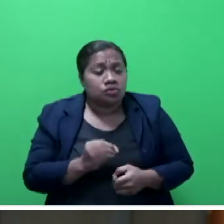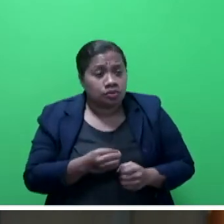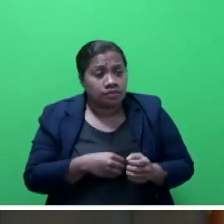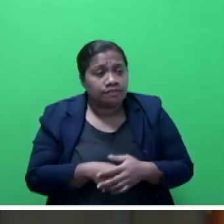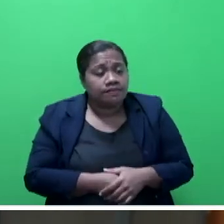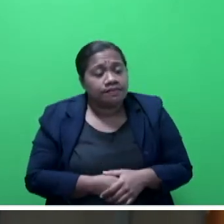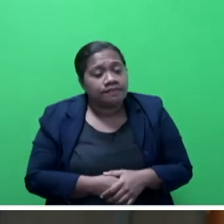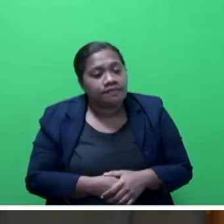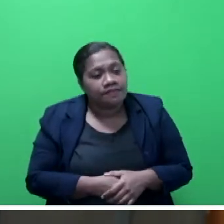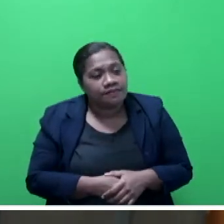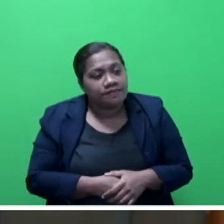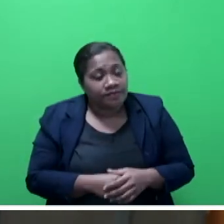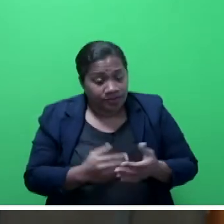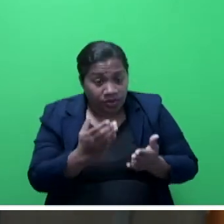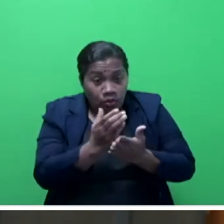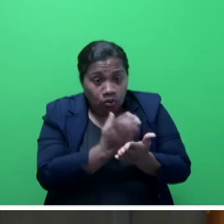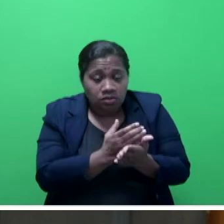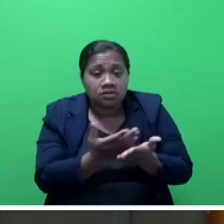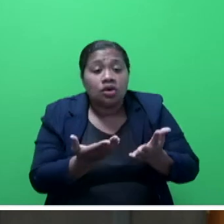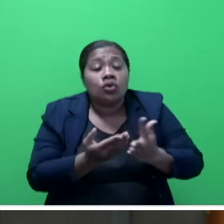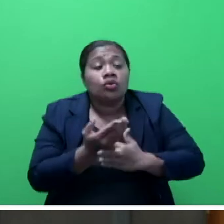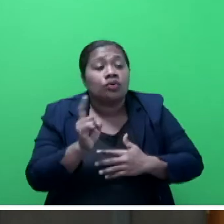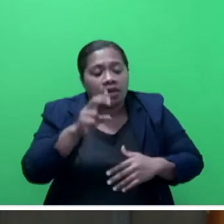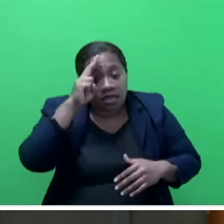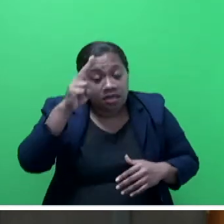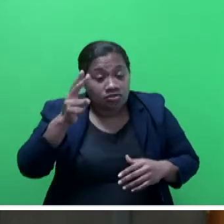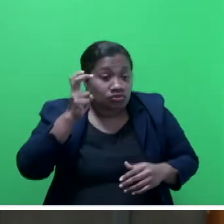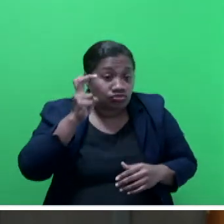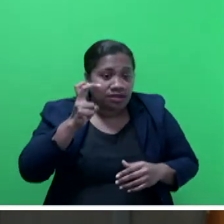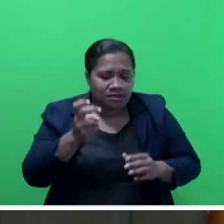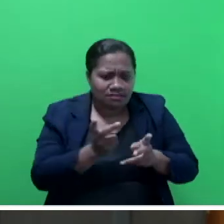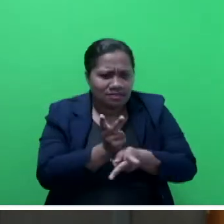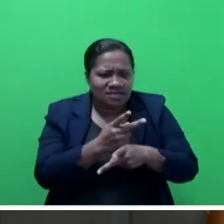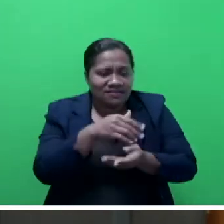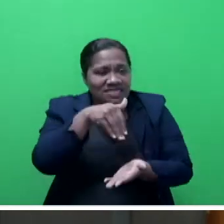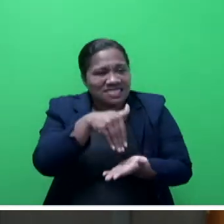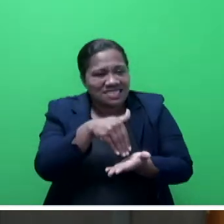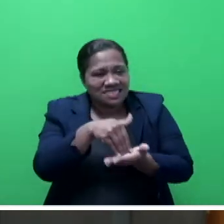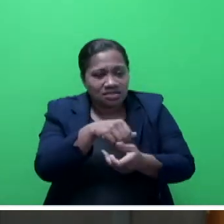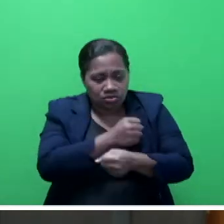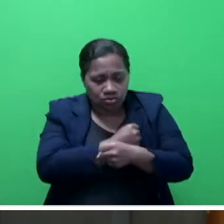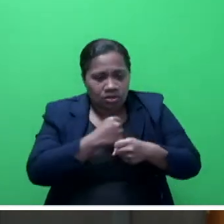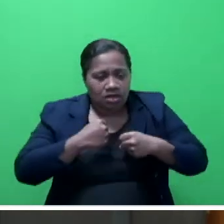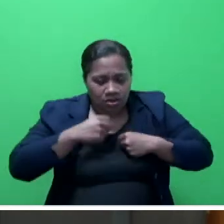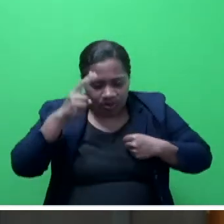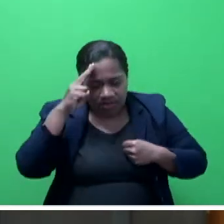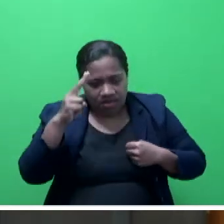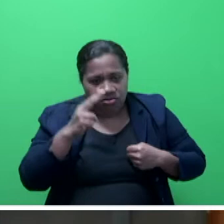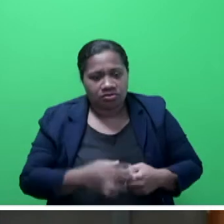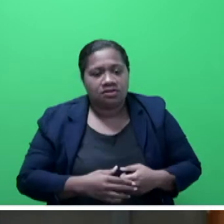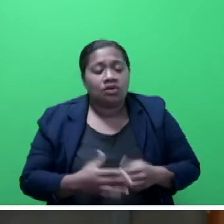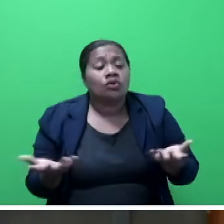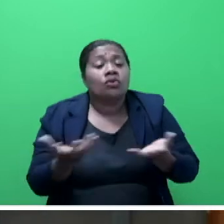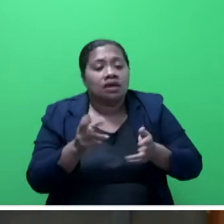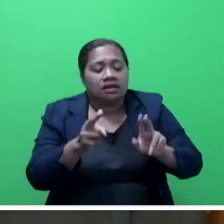Say, will be delivered through the National Training and Productivity Centre through our current collaboration with FNU.